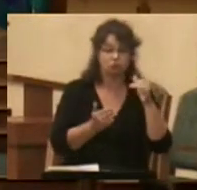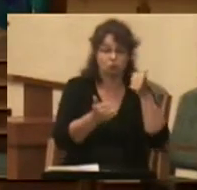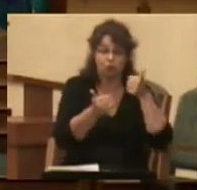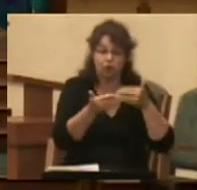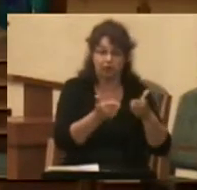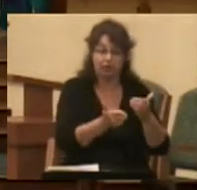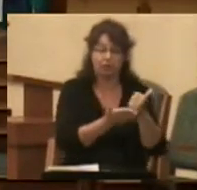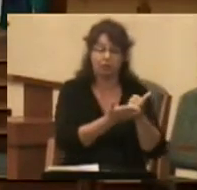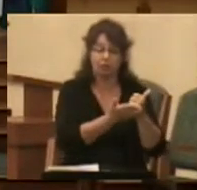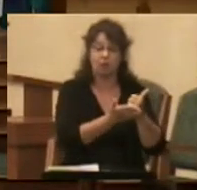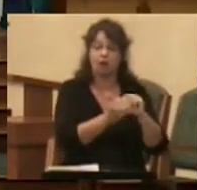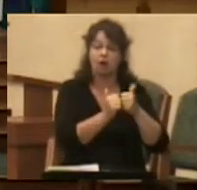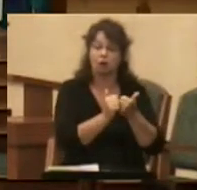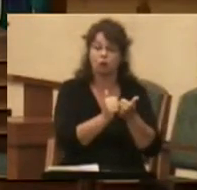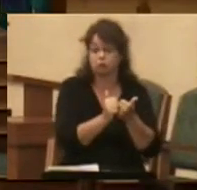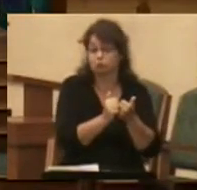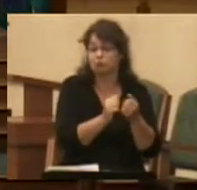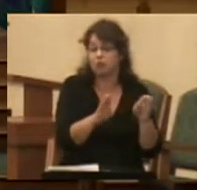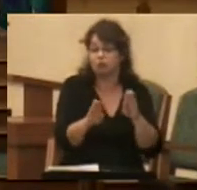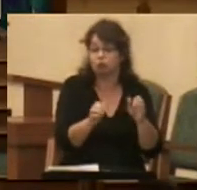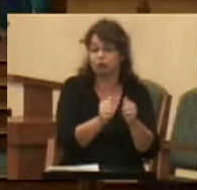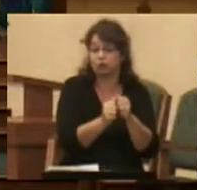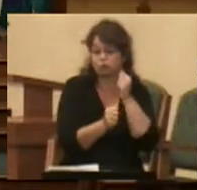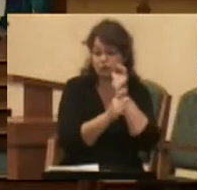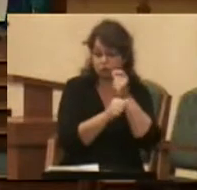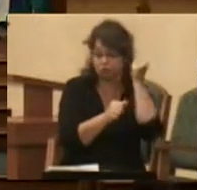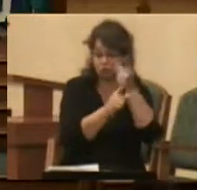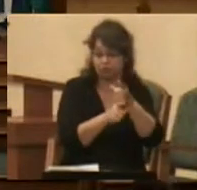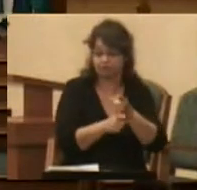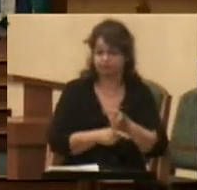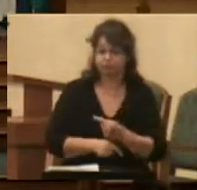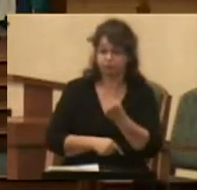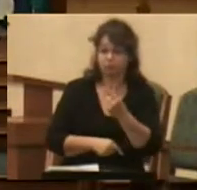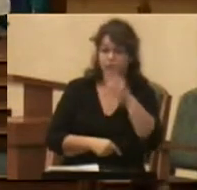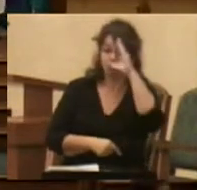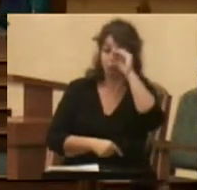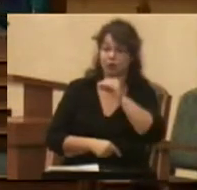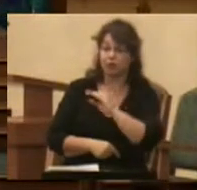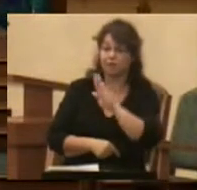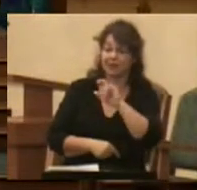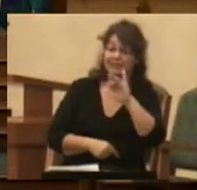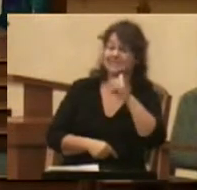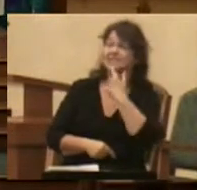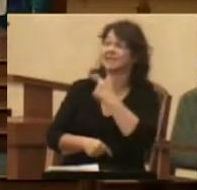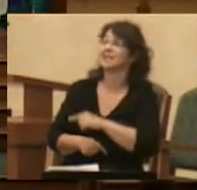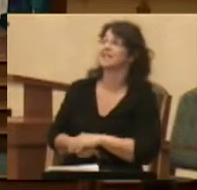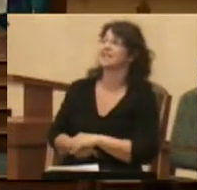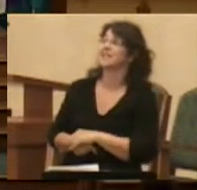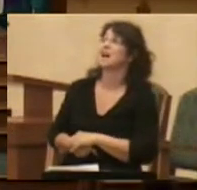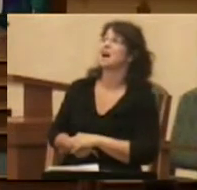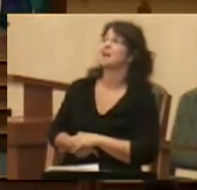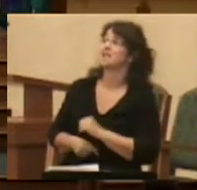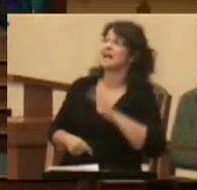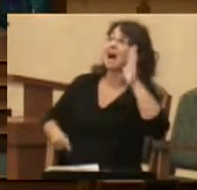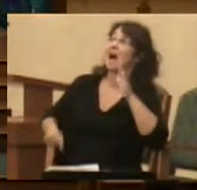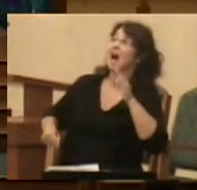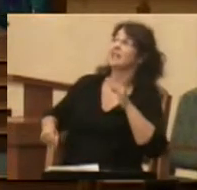ought to treat their brothers and sisters. Little Billy shot right up and said, You shall not kill.